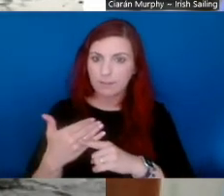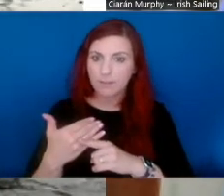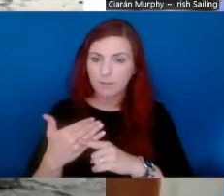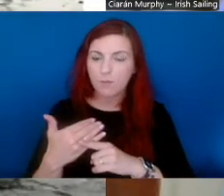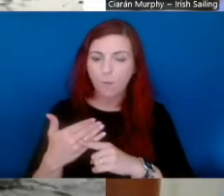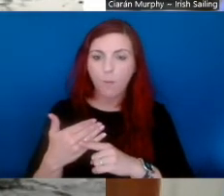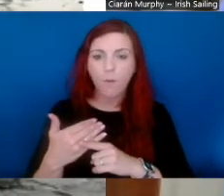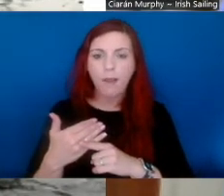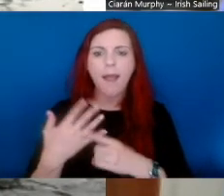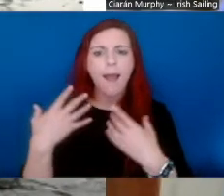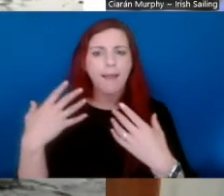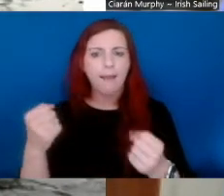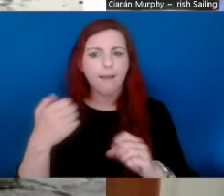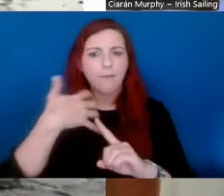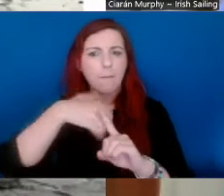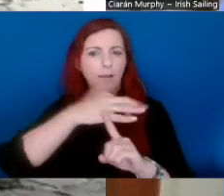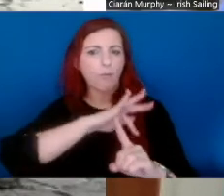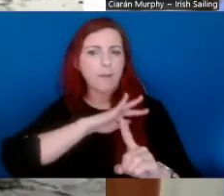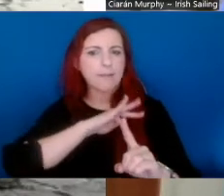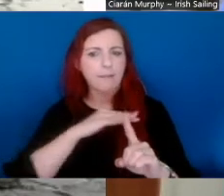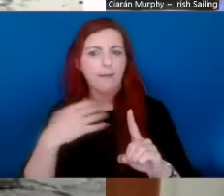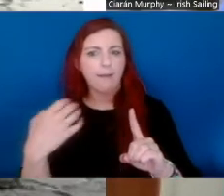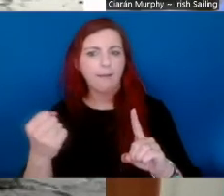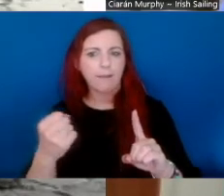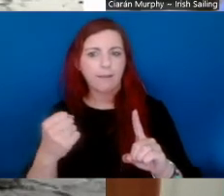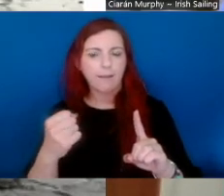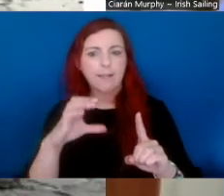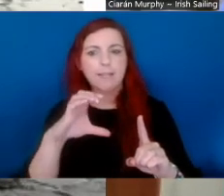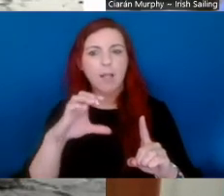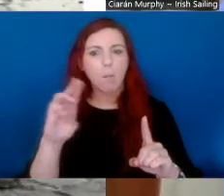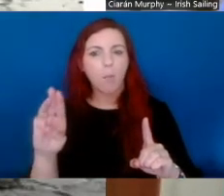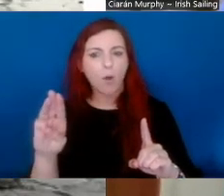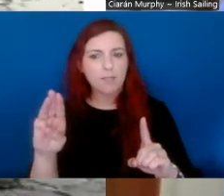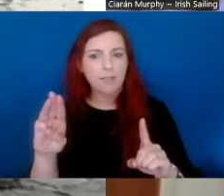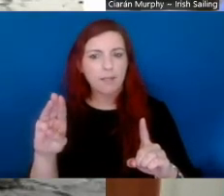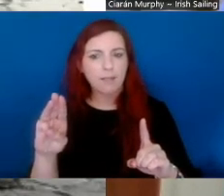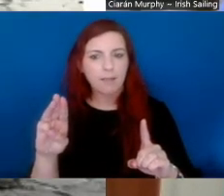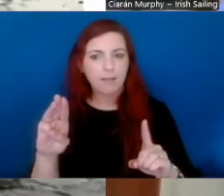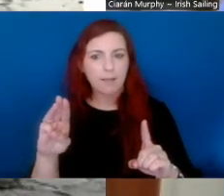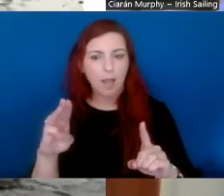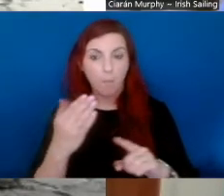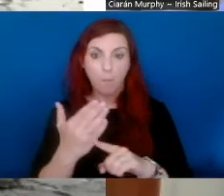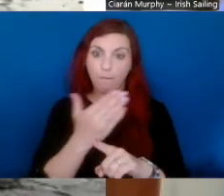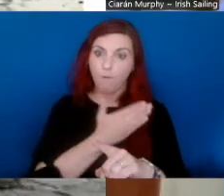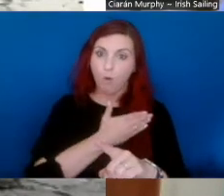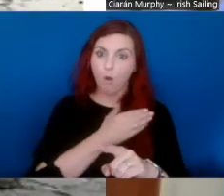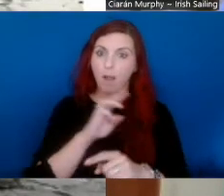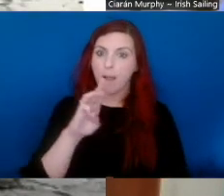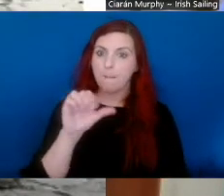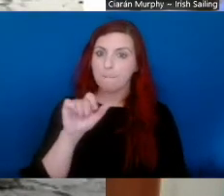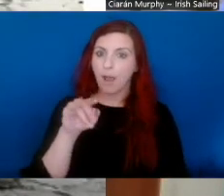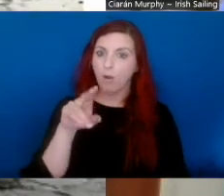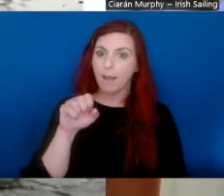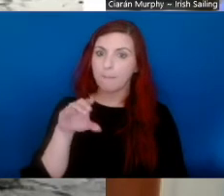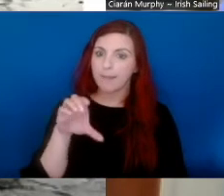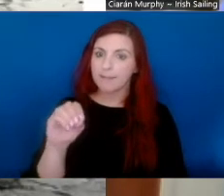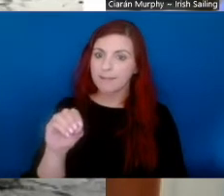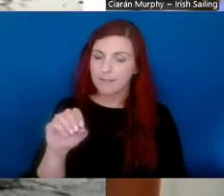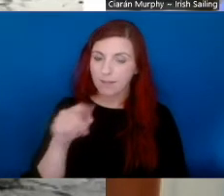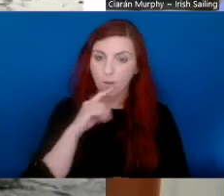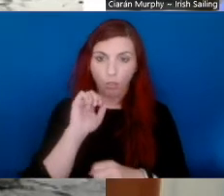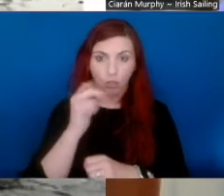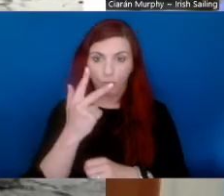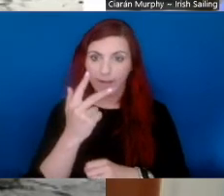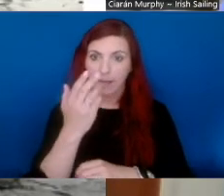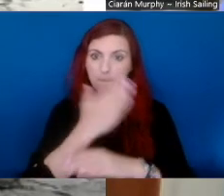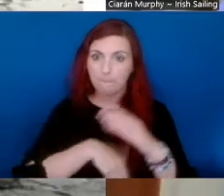I came in with the background of having cerebral palsy. I'm a former Paralympian. I've been